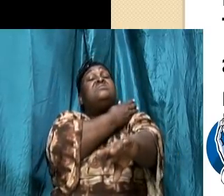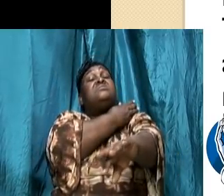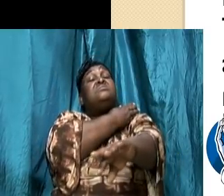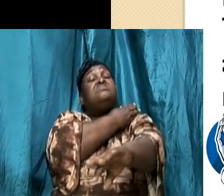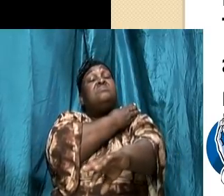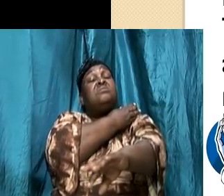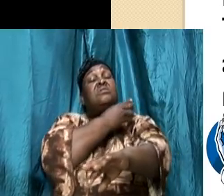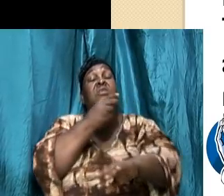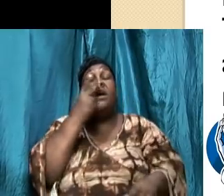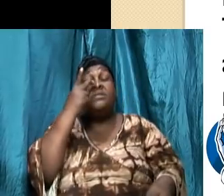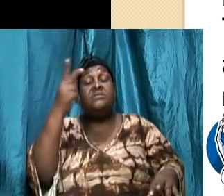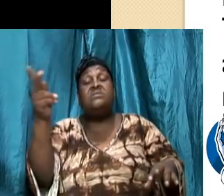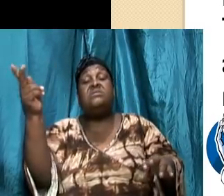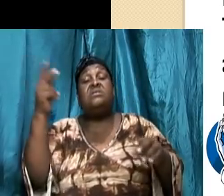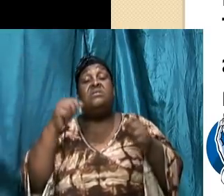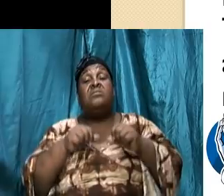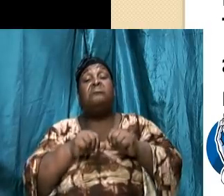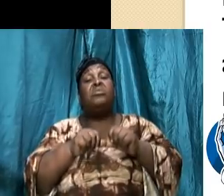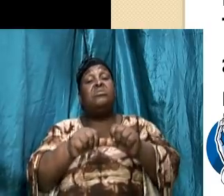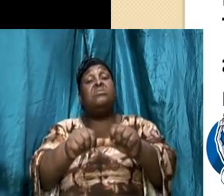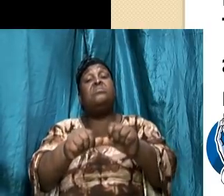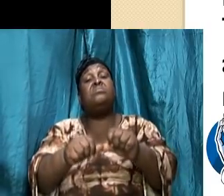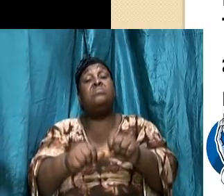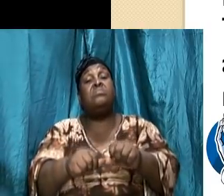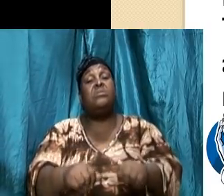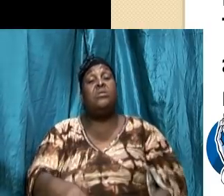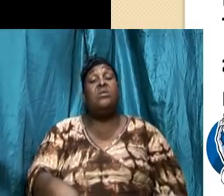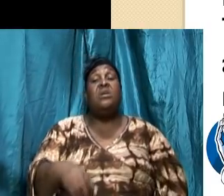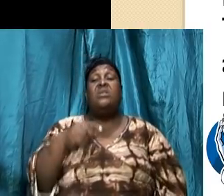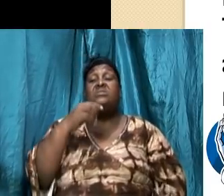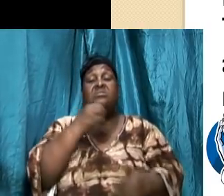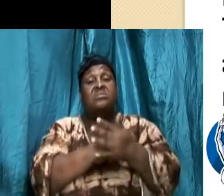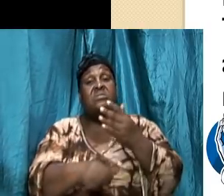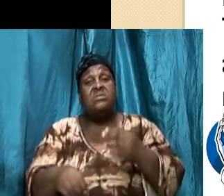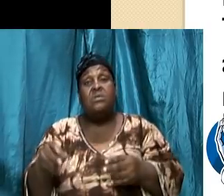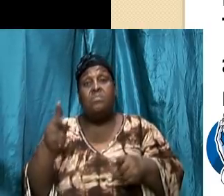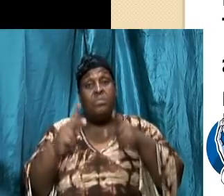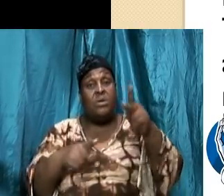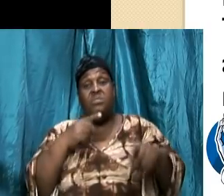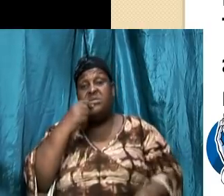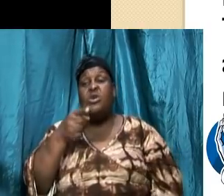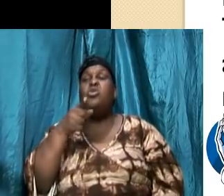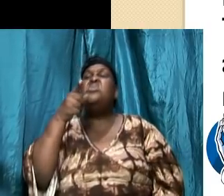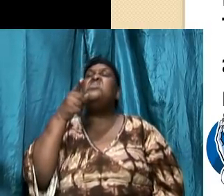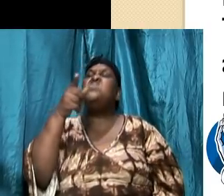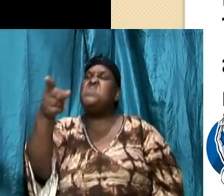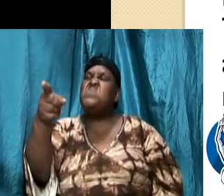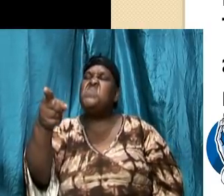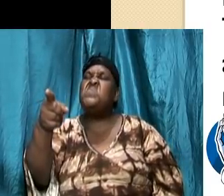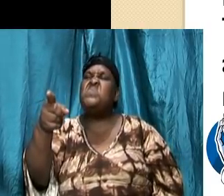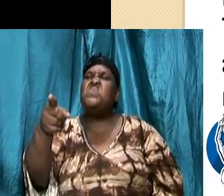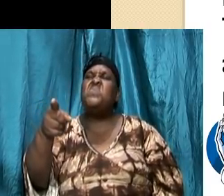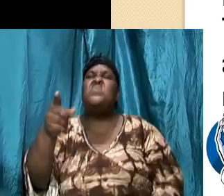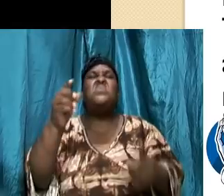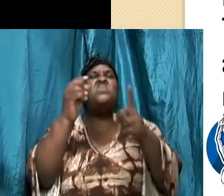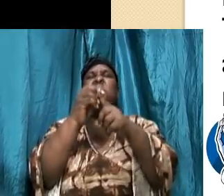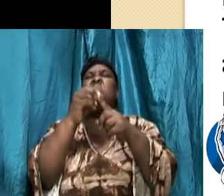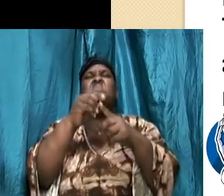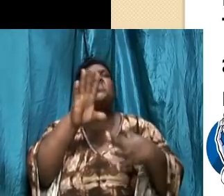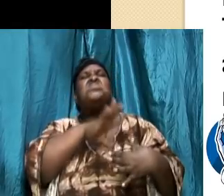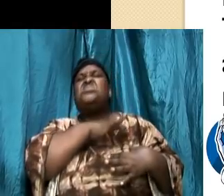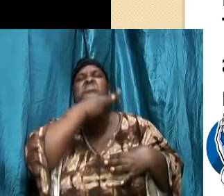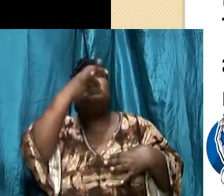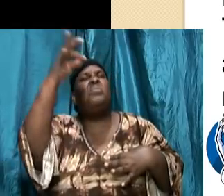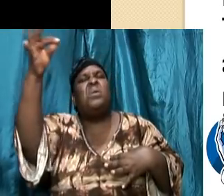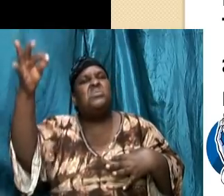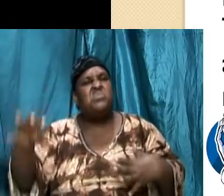you know some of us even have the odd to say that you too spiritual what kind of thing is what is happening in church